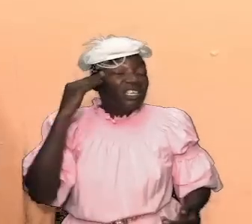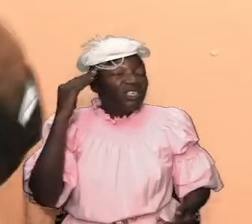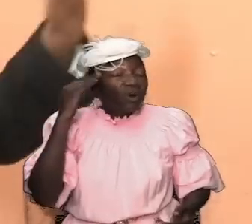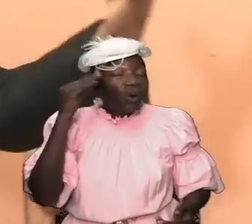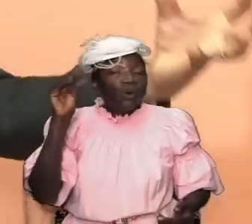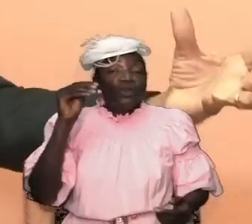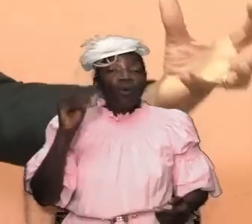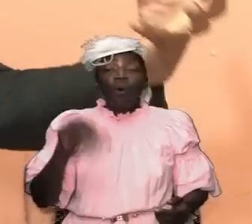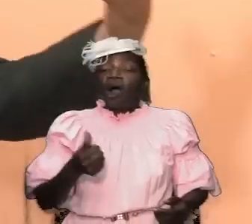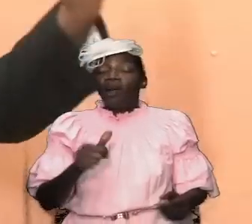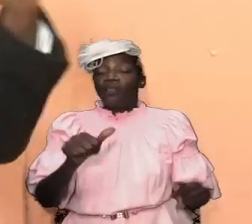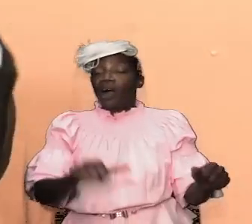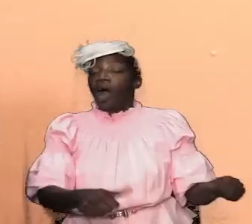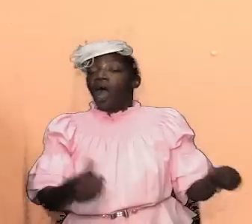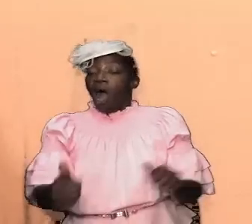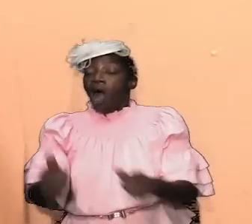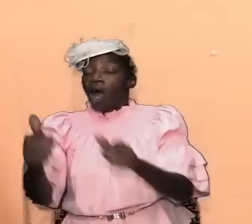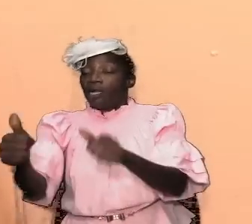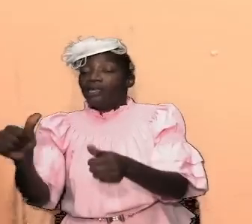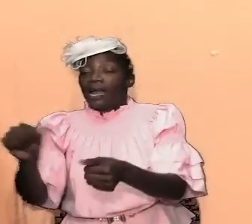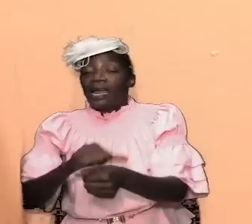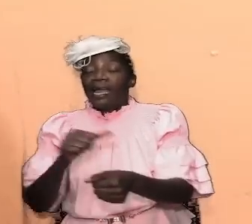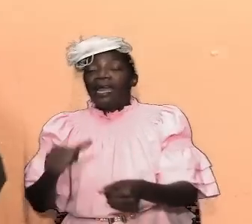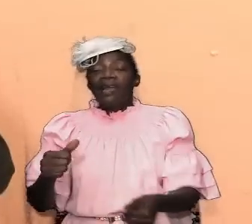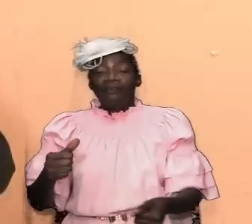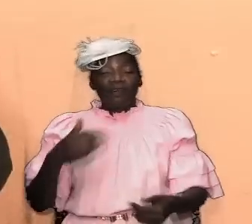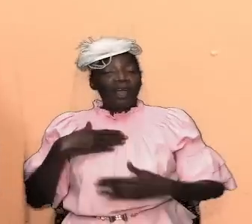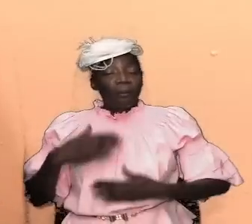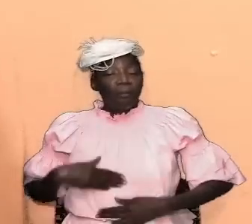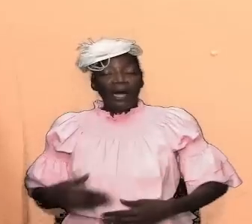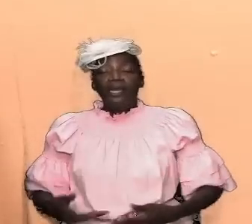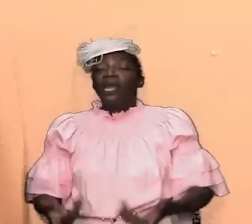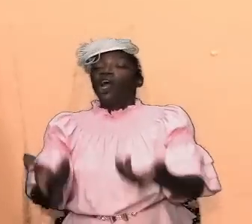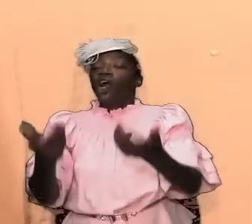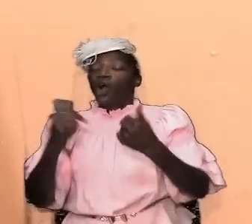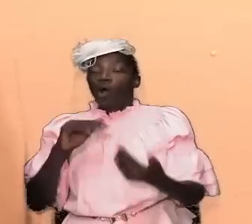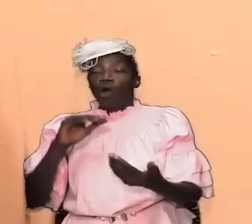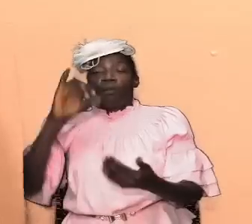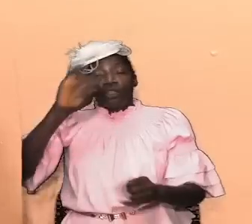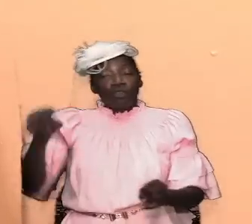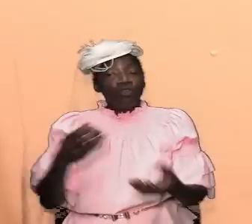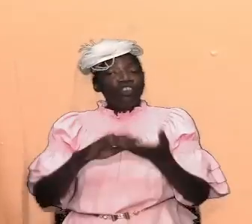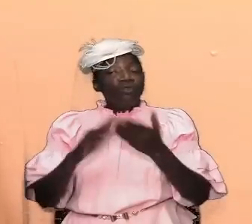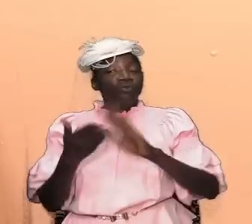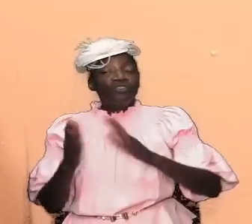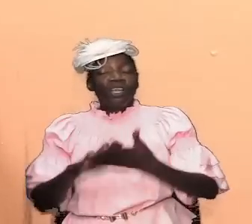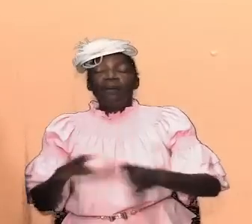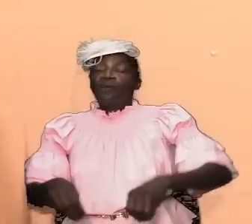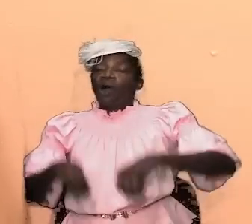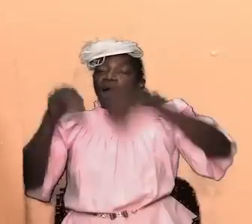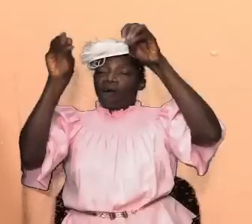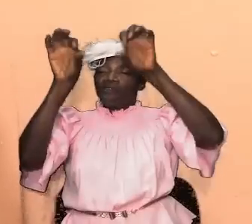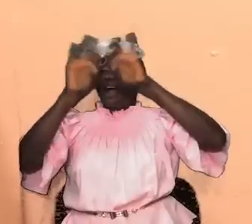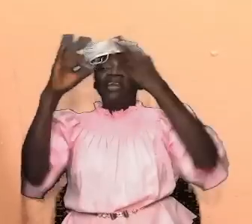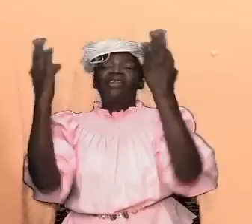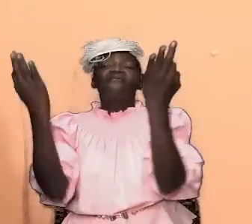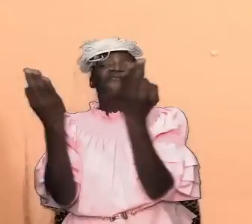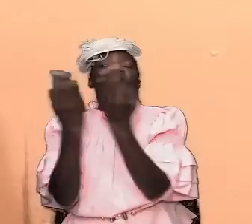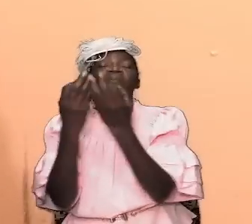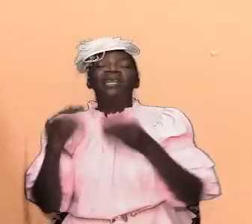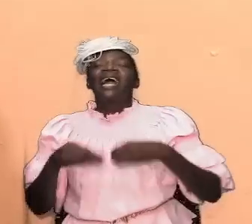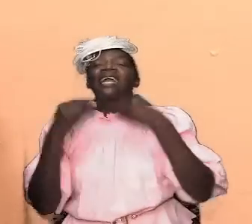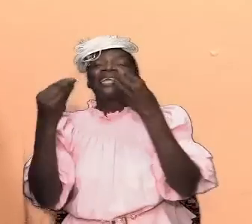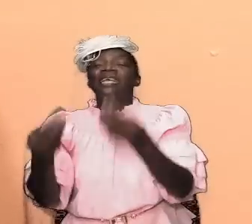altar and everybody had to take time to come down to jerusalem to offer on behalf of their family and to give god